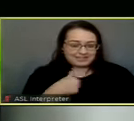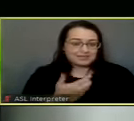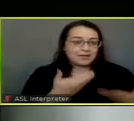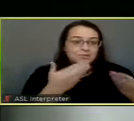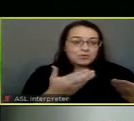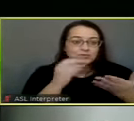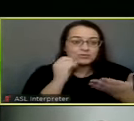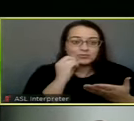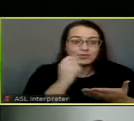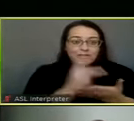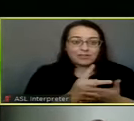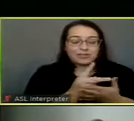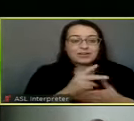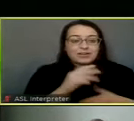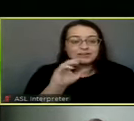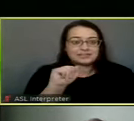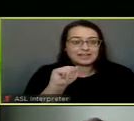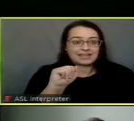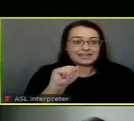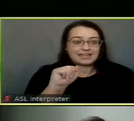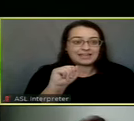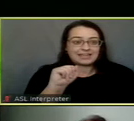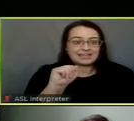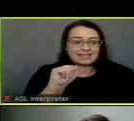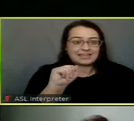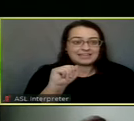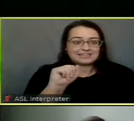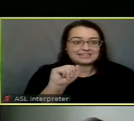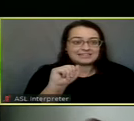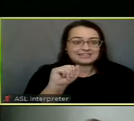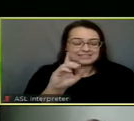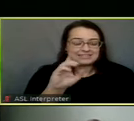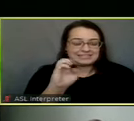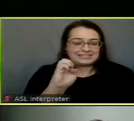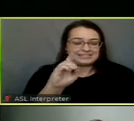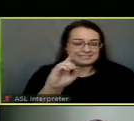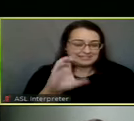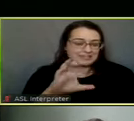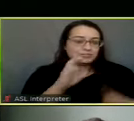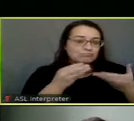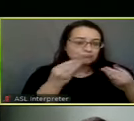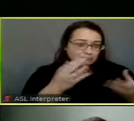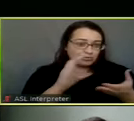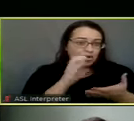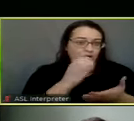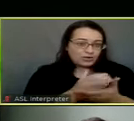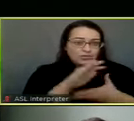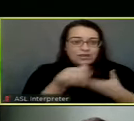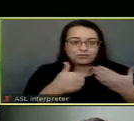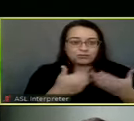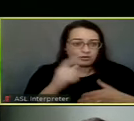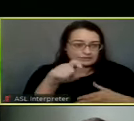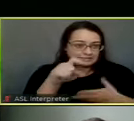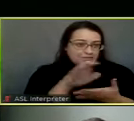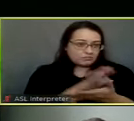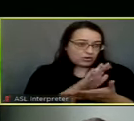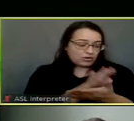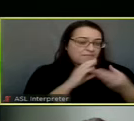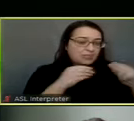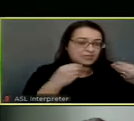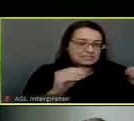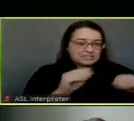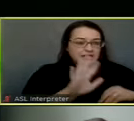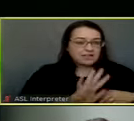authorize the Amarillo Economic Development Corporation to execute a contract in all necessary documents for the sale of